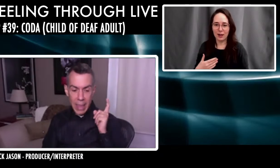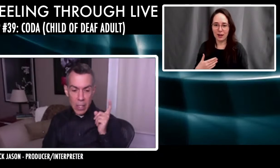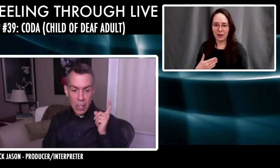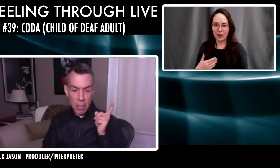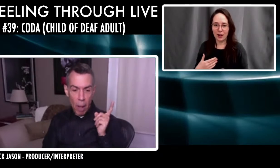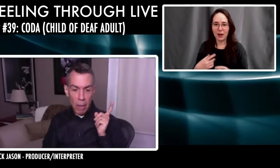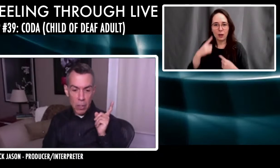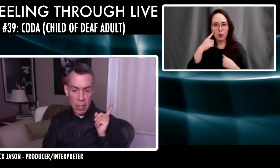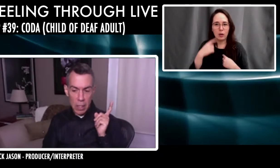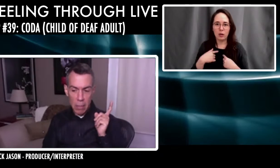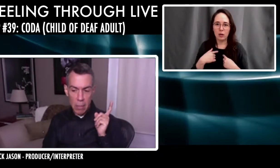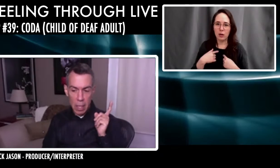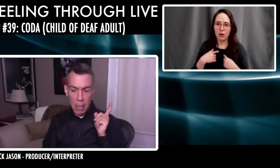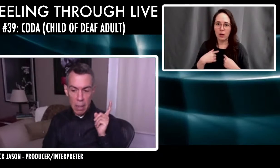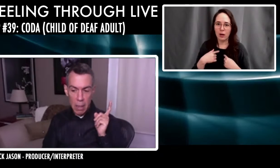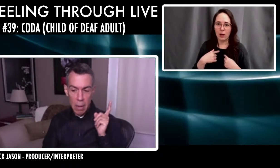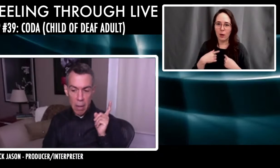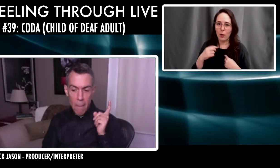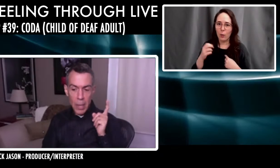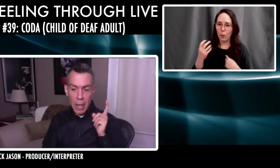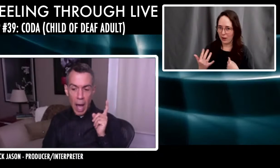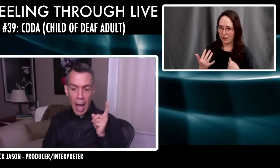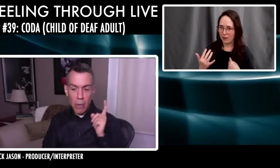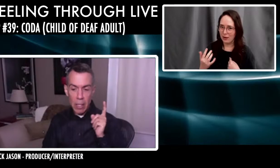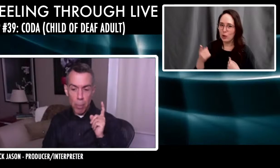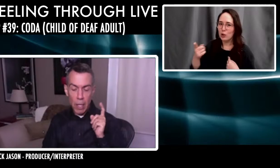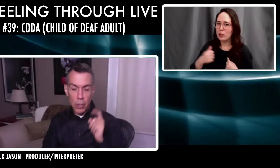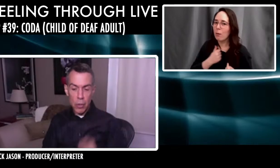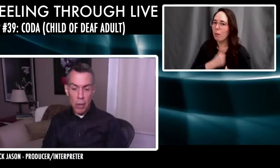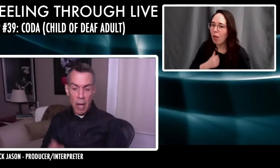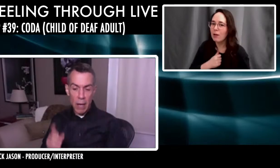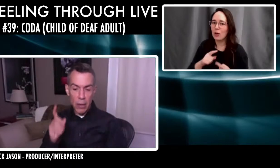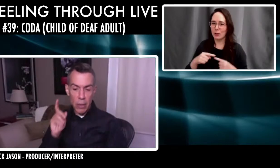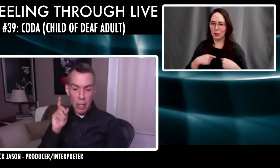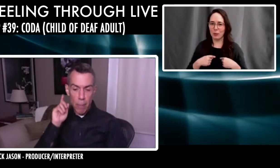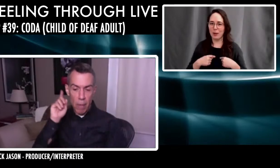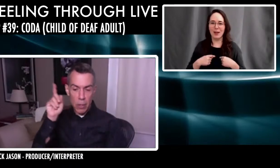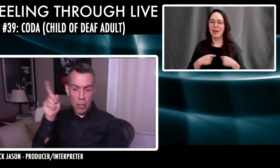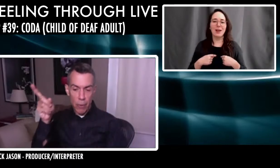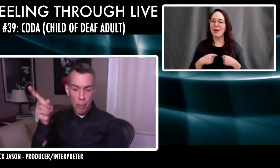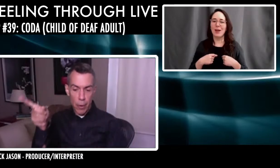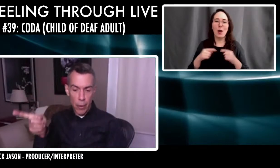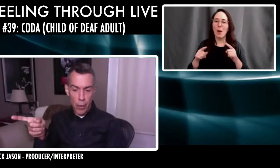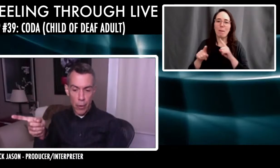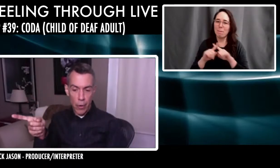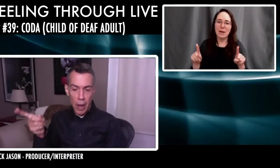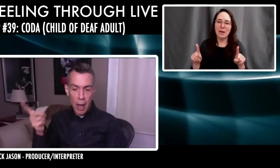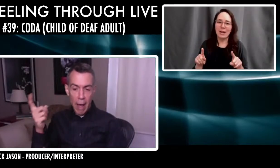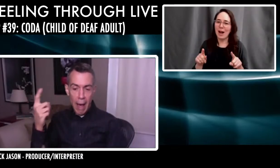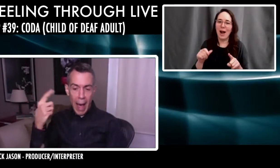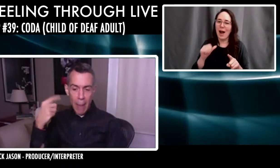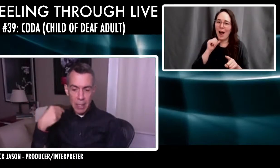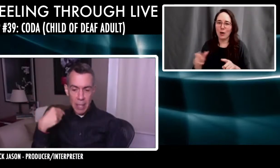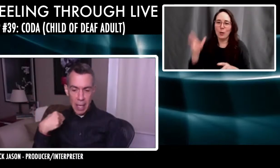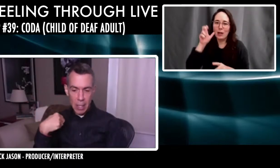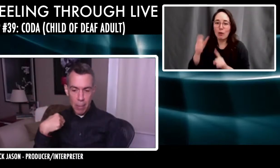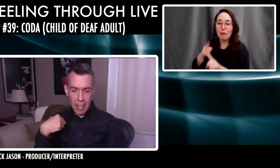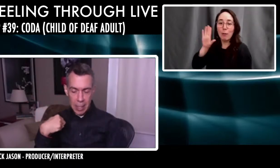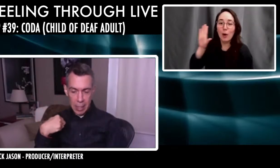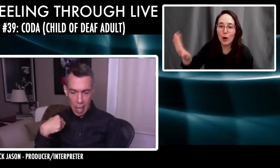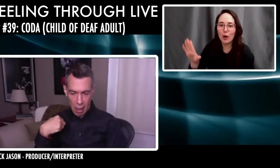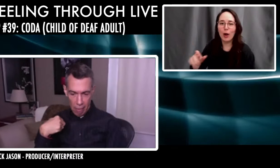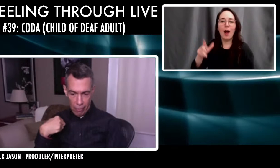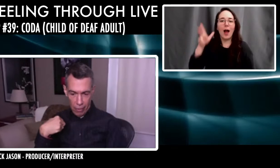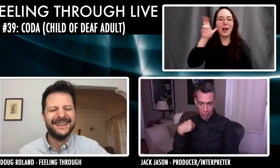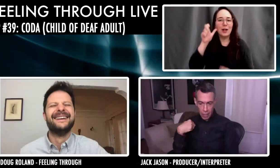I think she's apologizing to me, but I don't get the pleasure out of hearing the apology from her. I'm saying it to